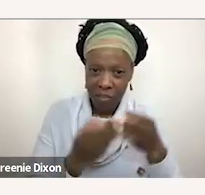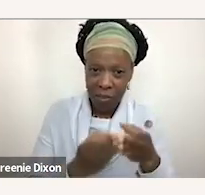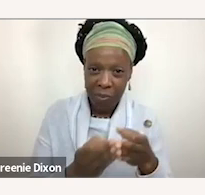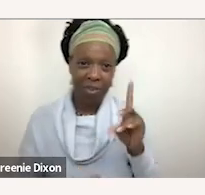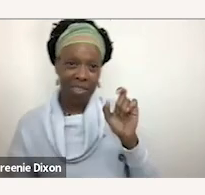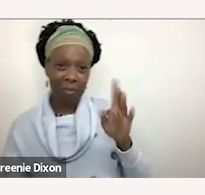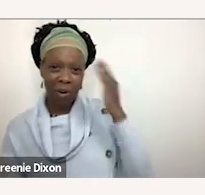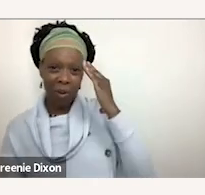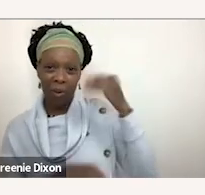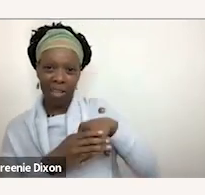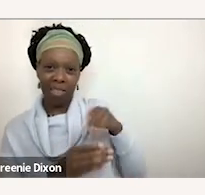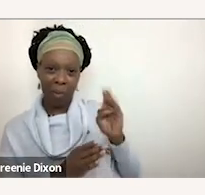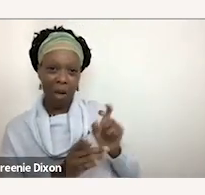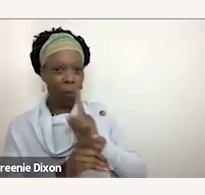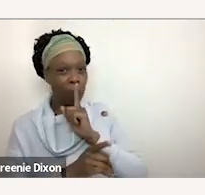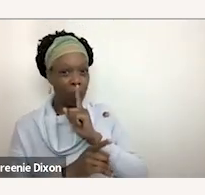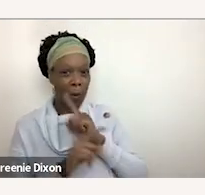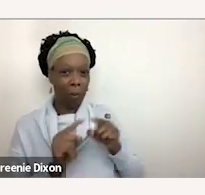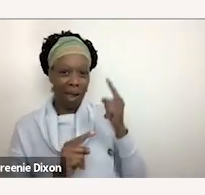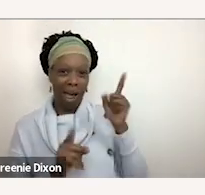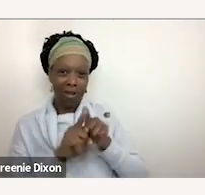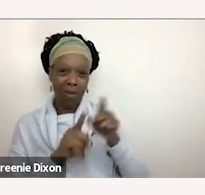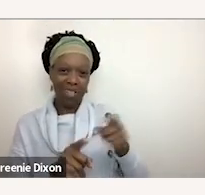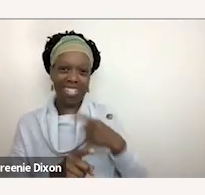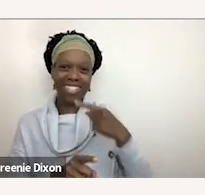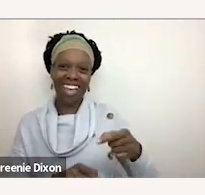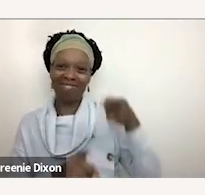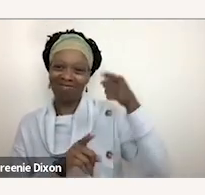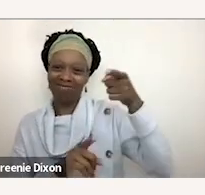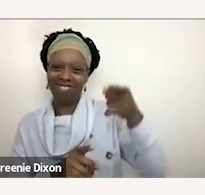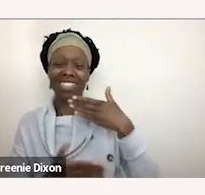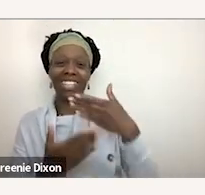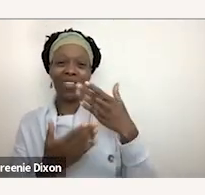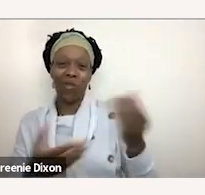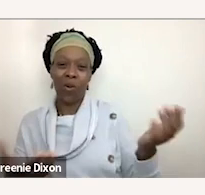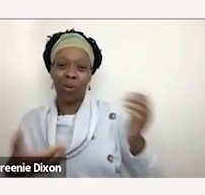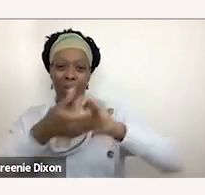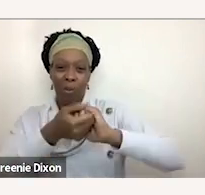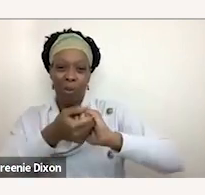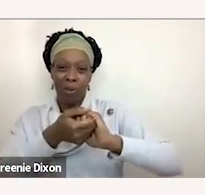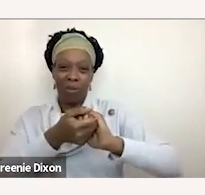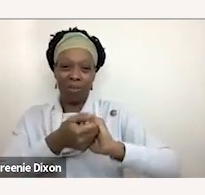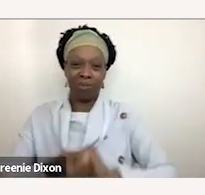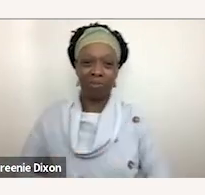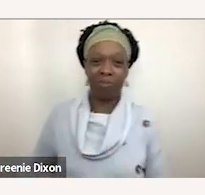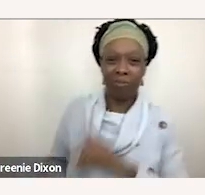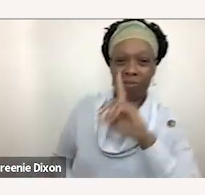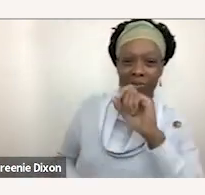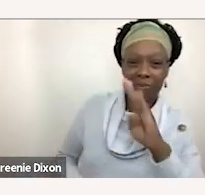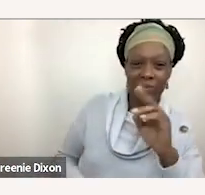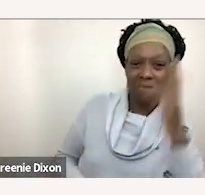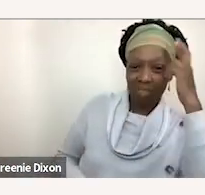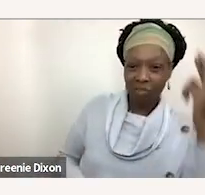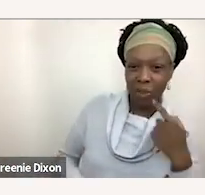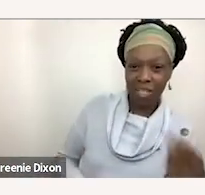background very quiet but i just also want to shout you out and say thank you for the partnership yeah absolutely you know debbie